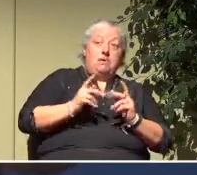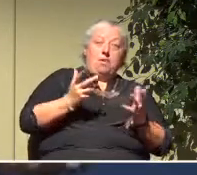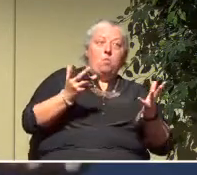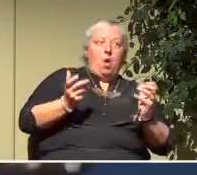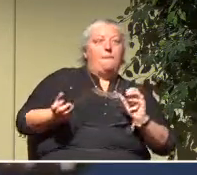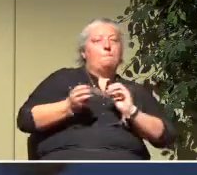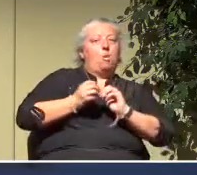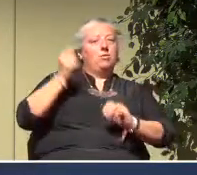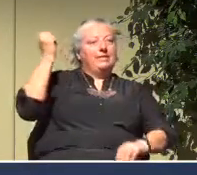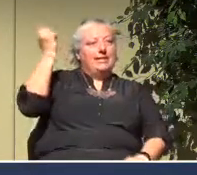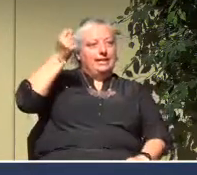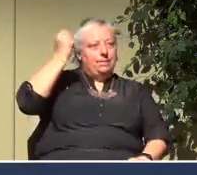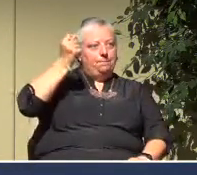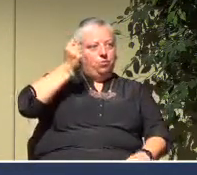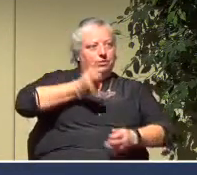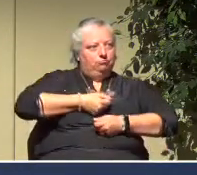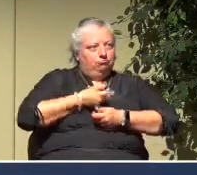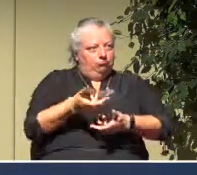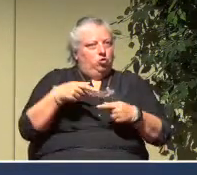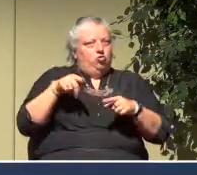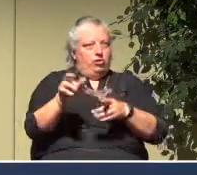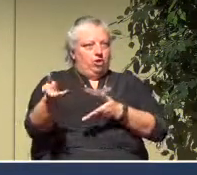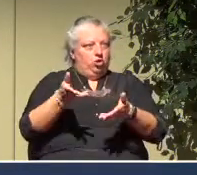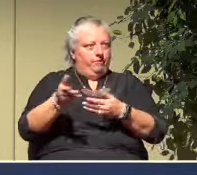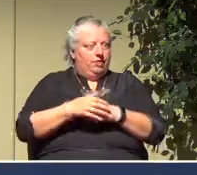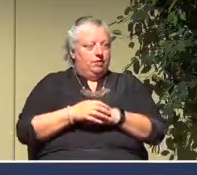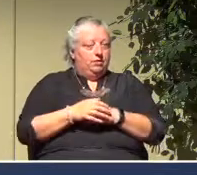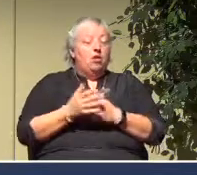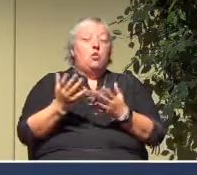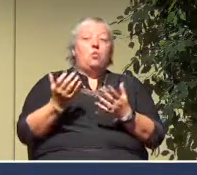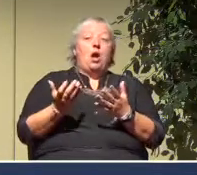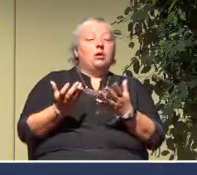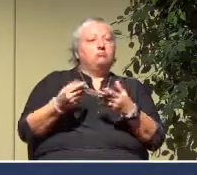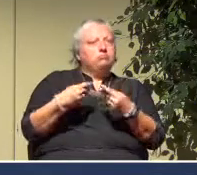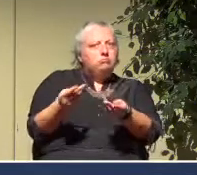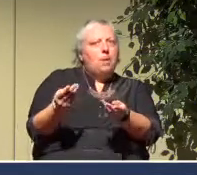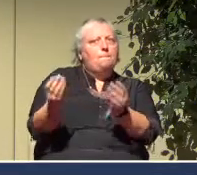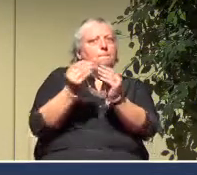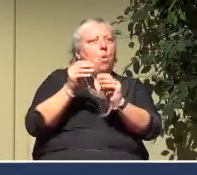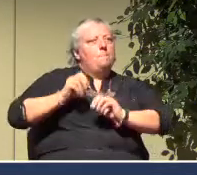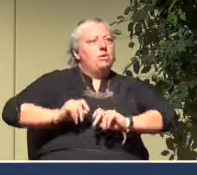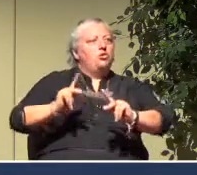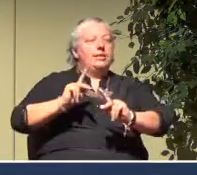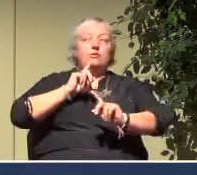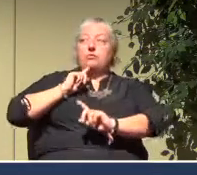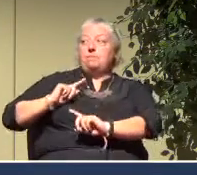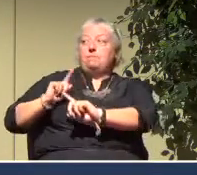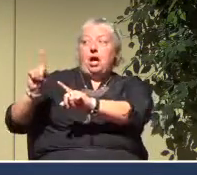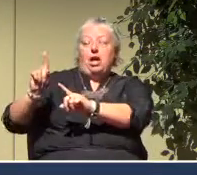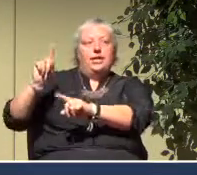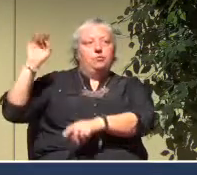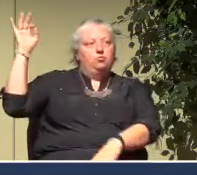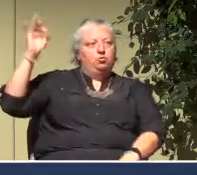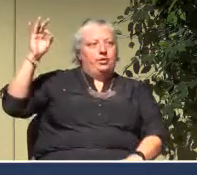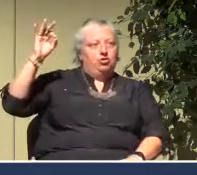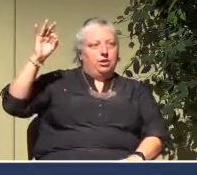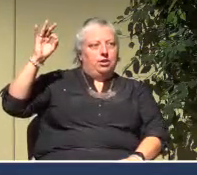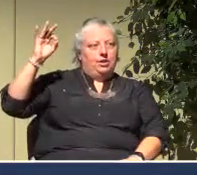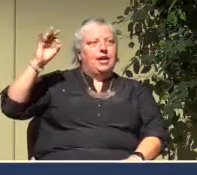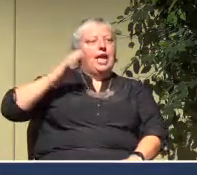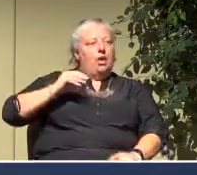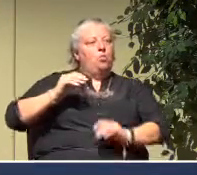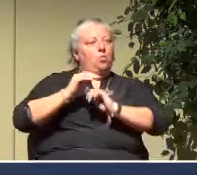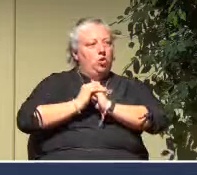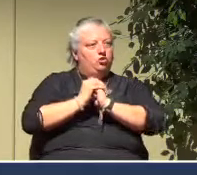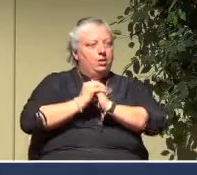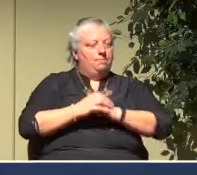stories and services, as well as for more opportunities to respond to the word and worship. There was